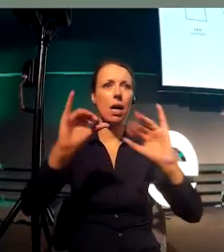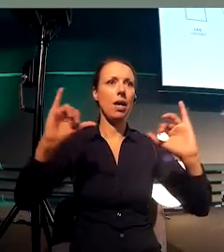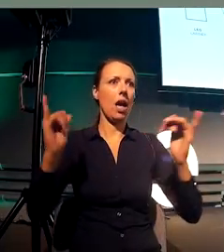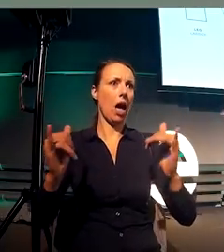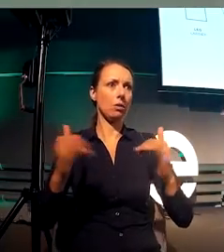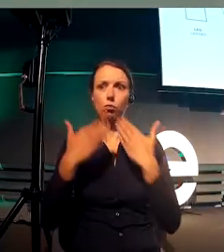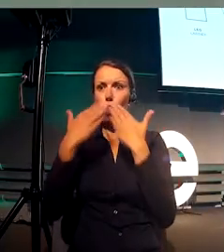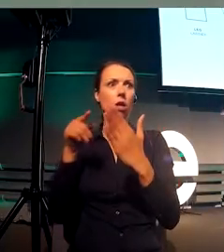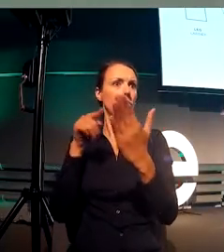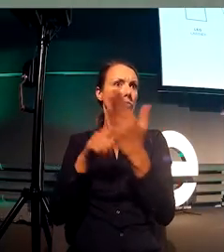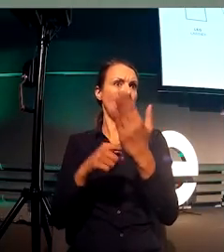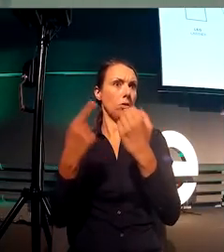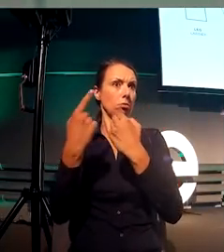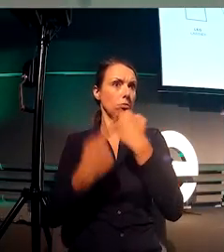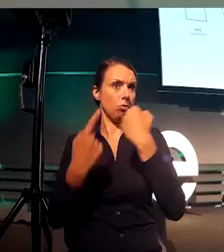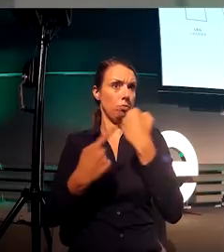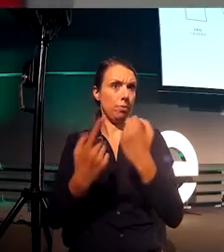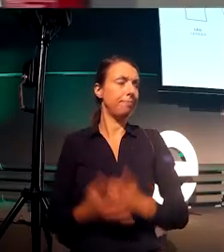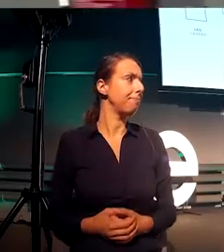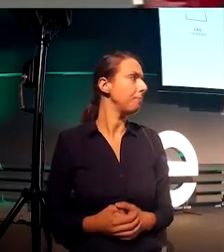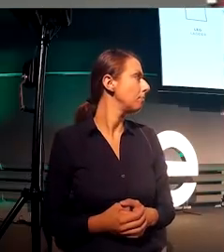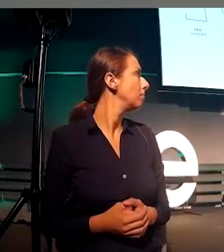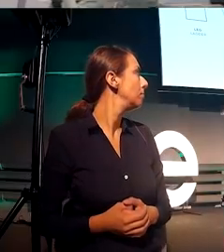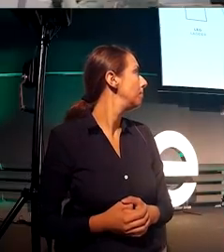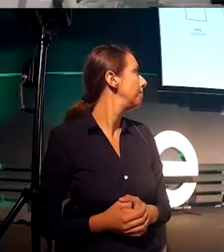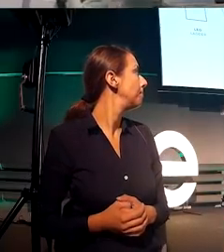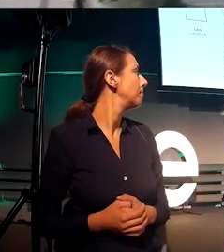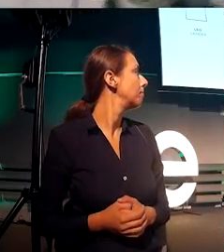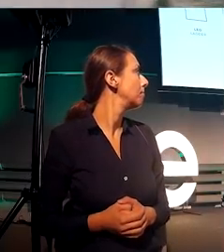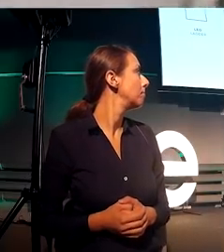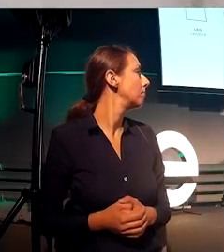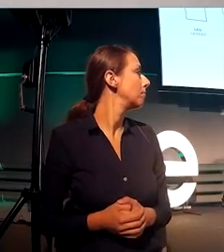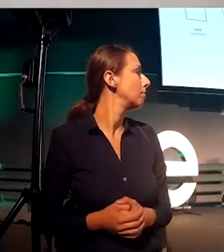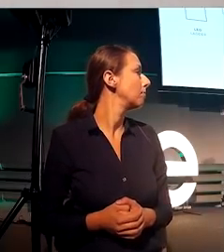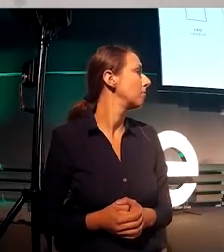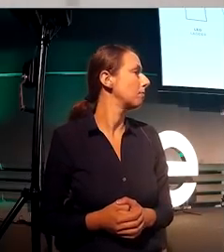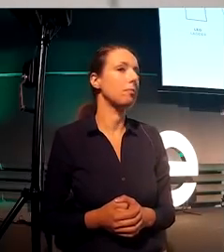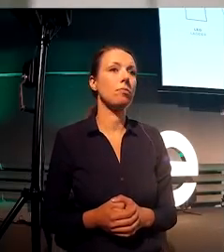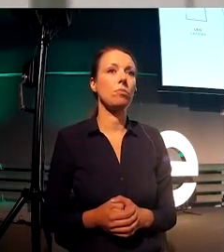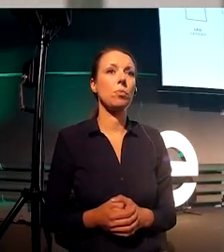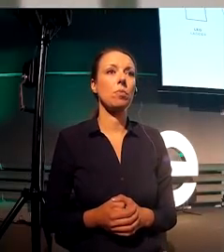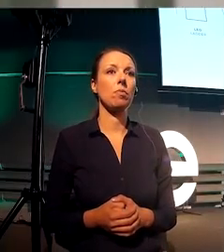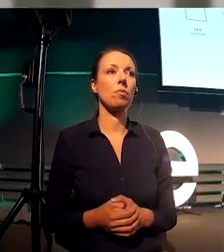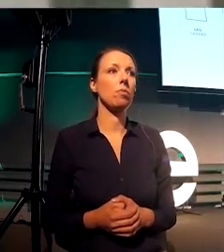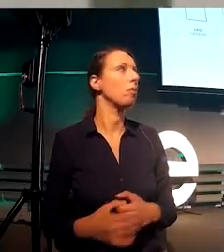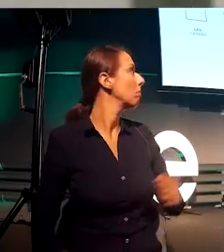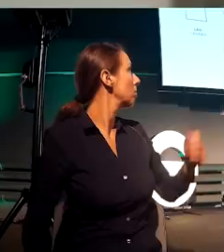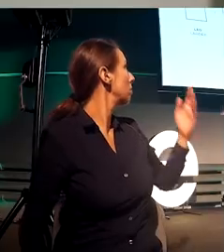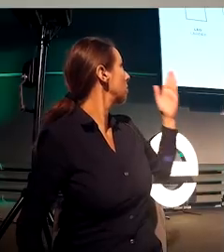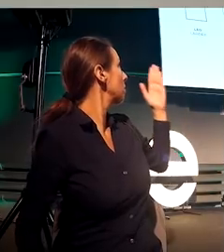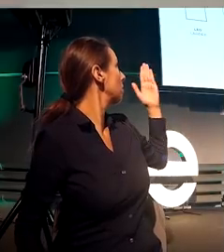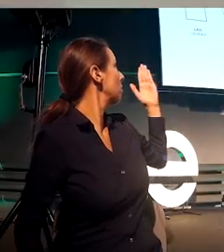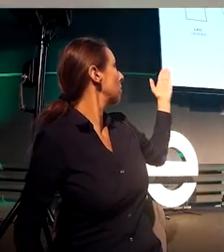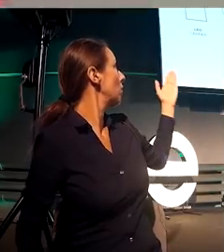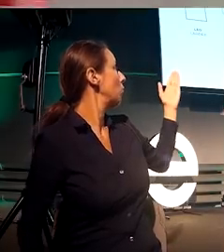This is Leo, Caesar, Paul, Bob, and Sammy. They are the ones that help me make decisions for whether it's